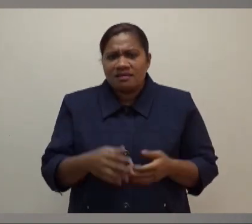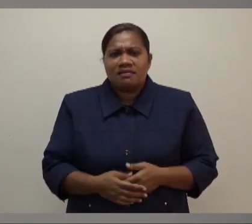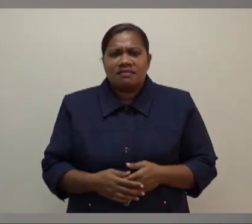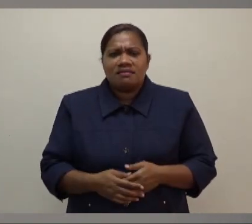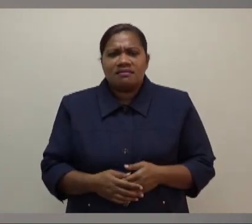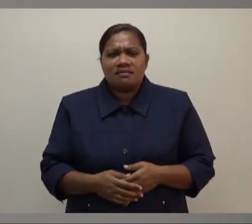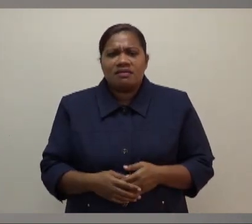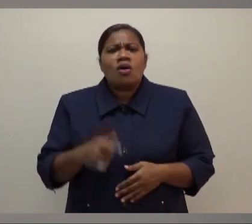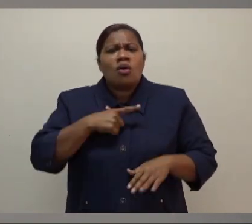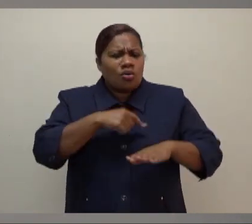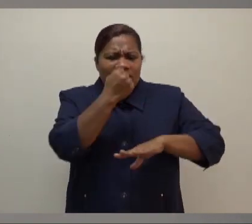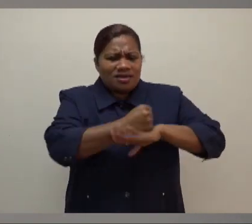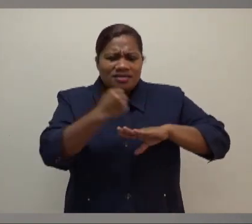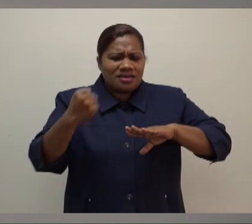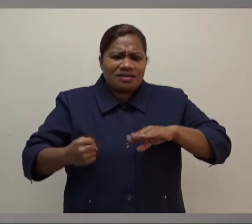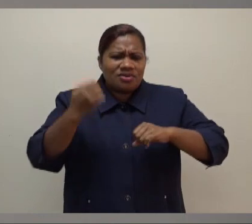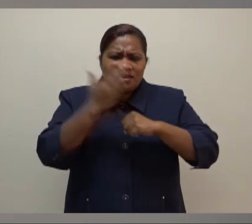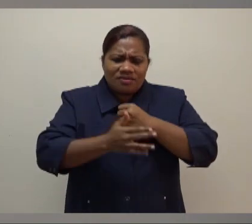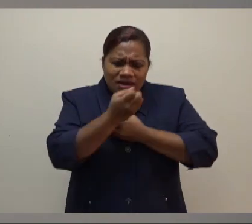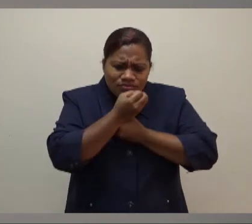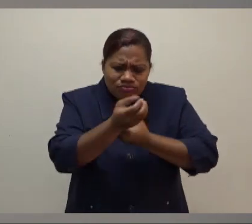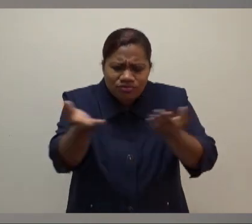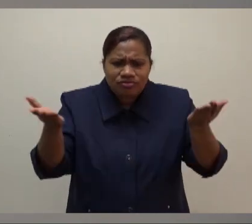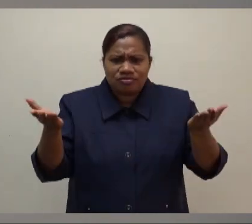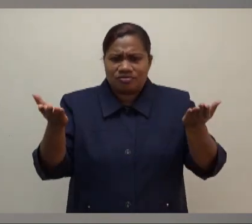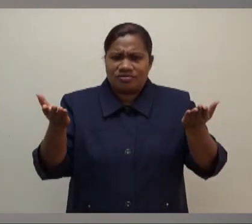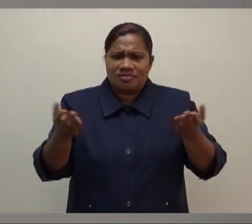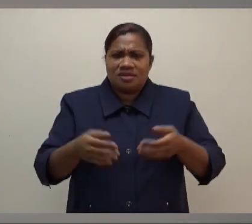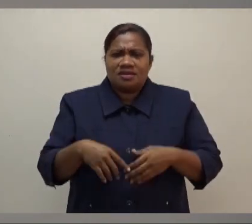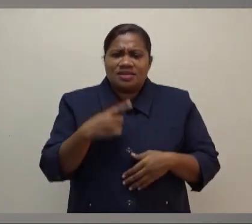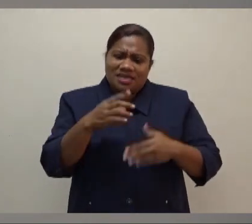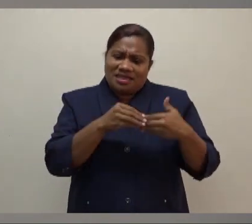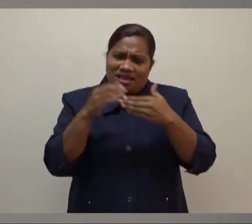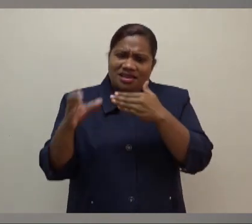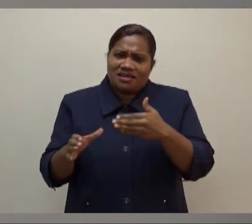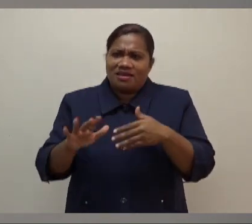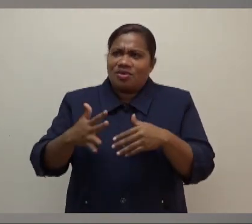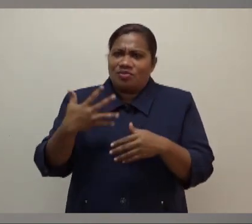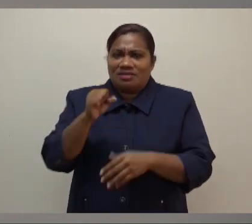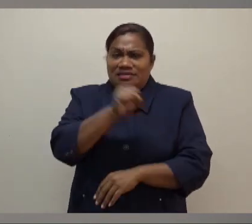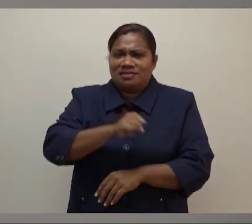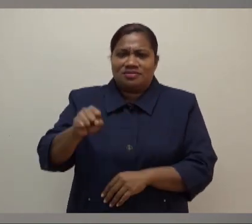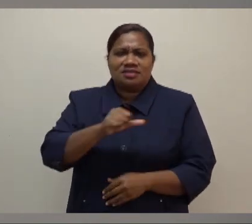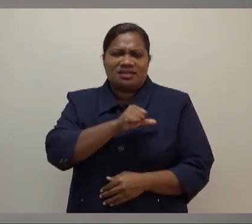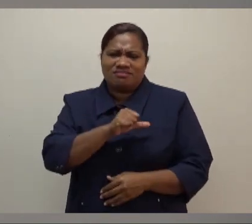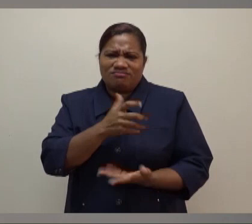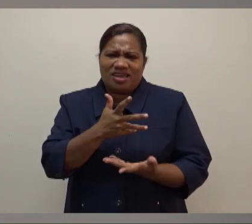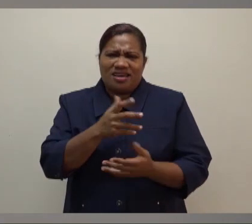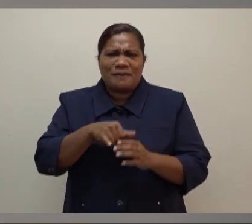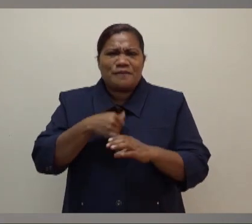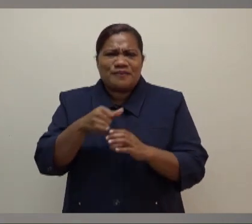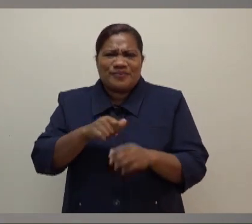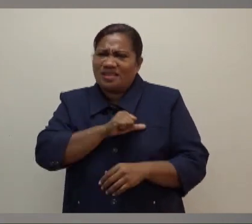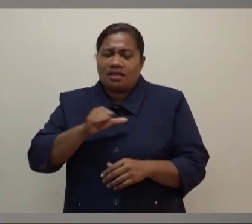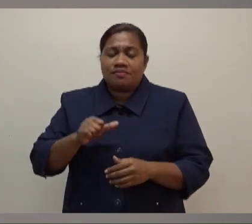didn't the government feel the need to inform the people of Fiji that their leader might be getting serious medical treatment and was abroad? No, like I said,